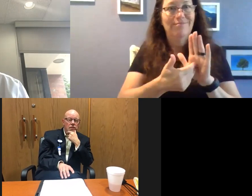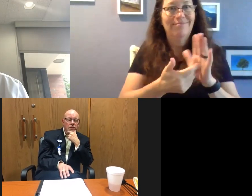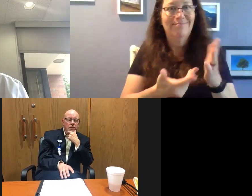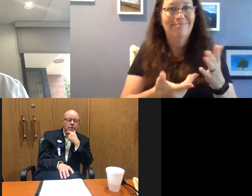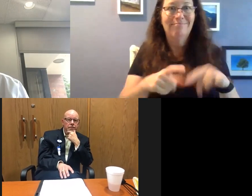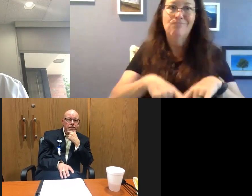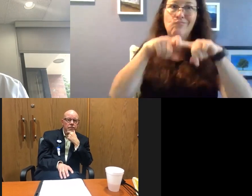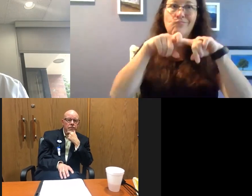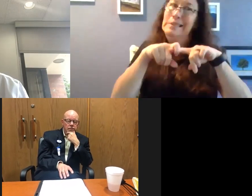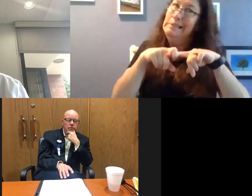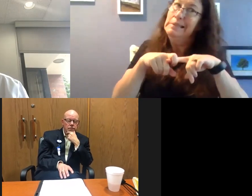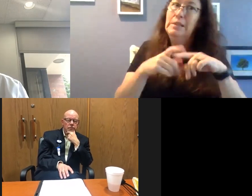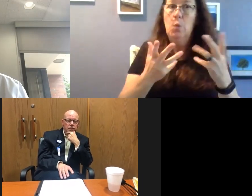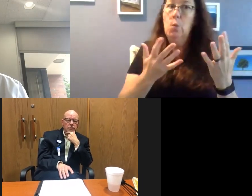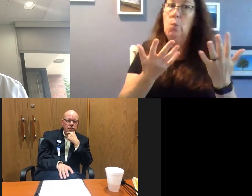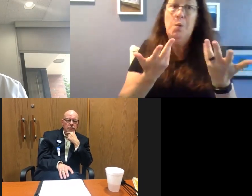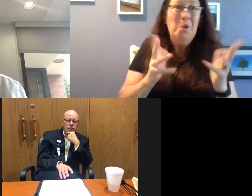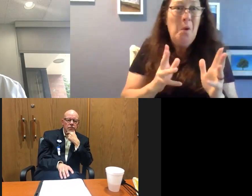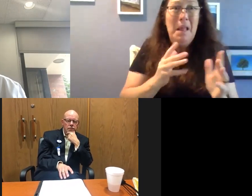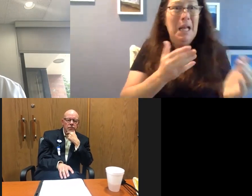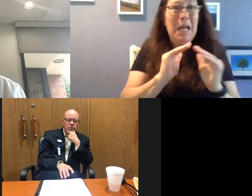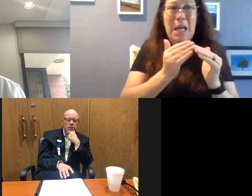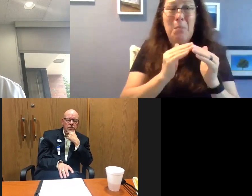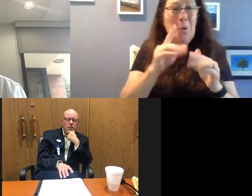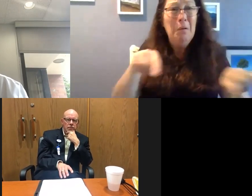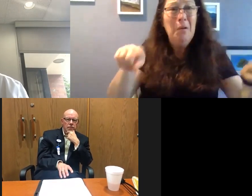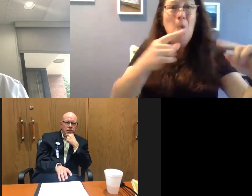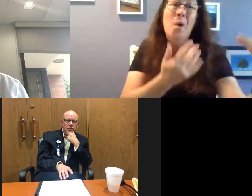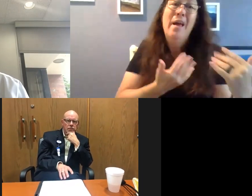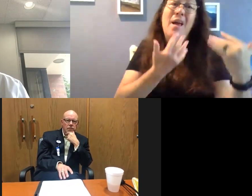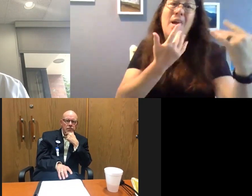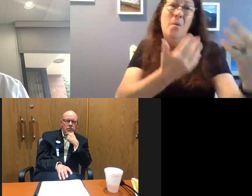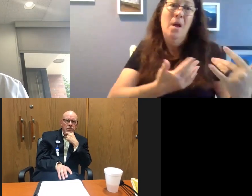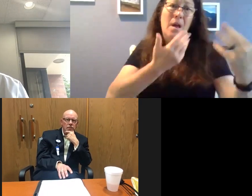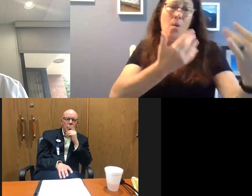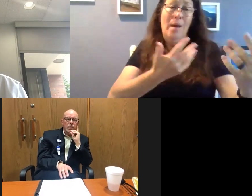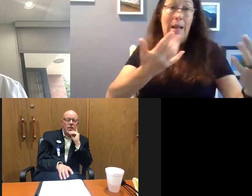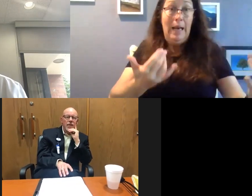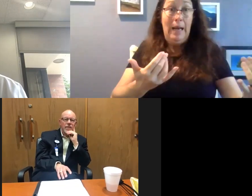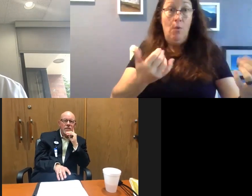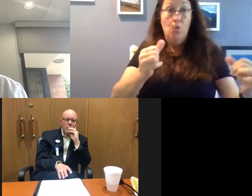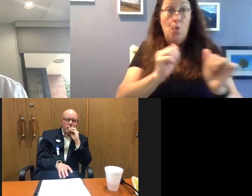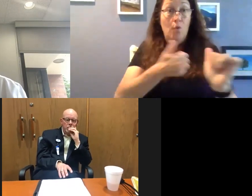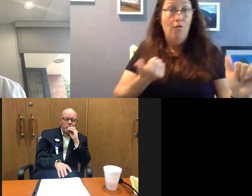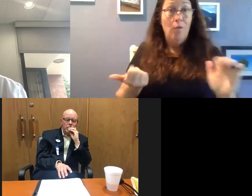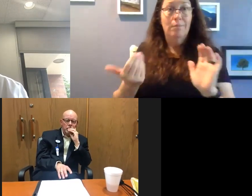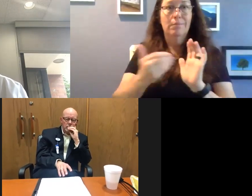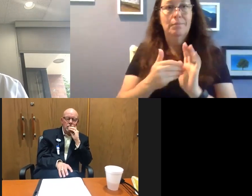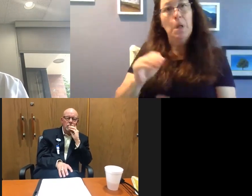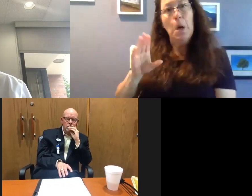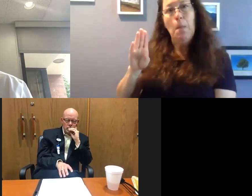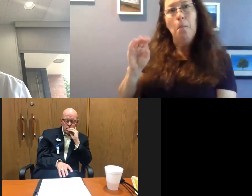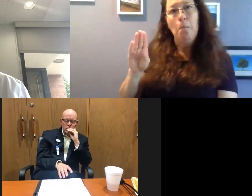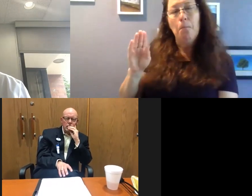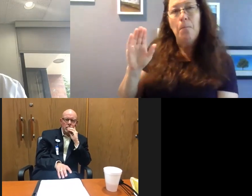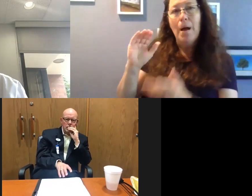this is something we don't want to do for the community because many, many of those people waited. And this is what we're trying to avoid. And I know Bob's in a similar